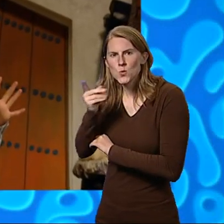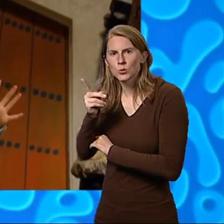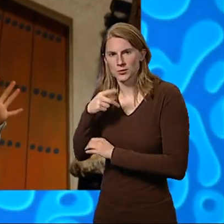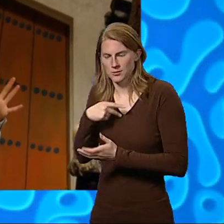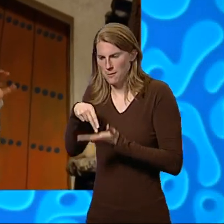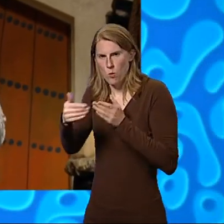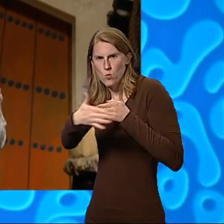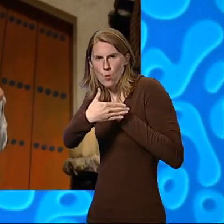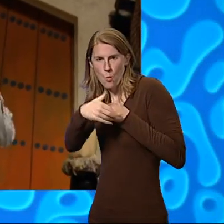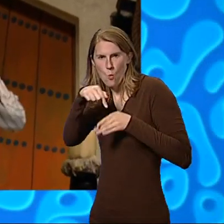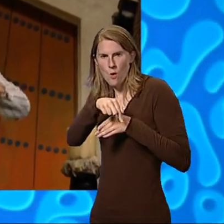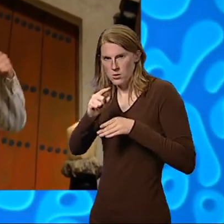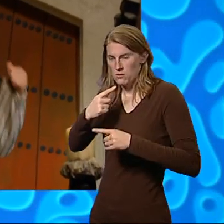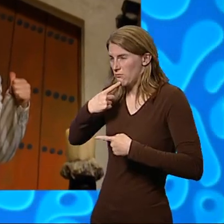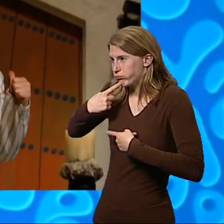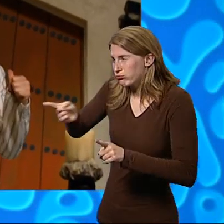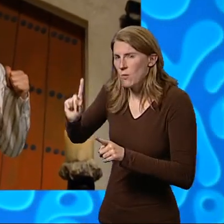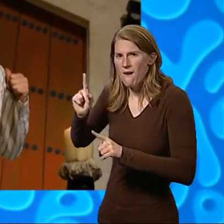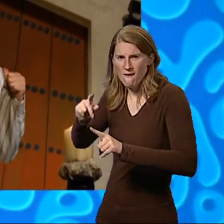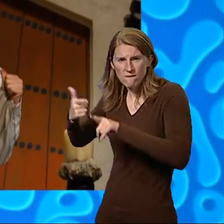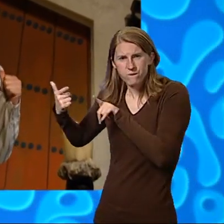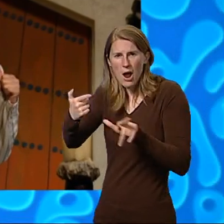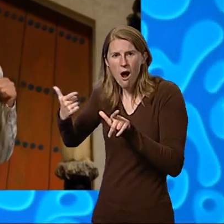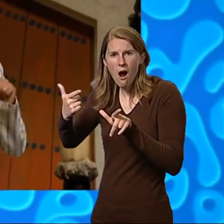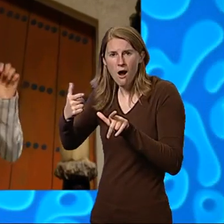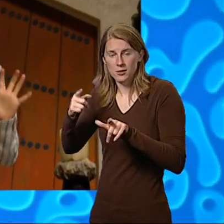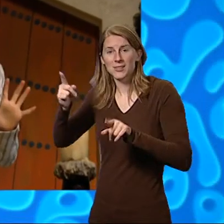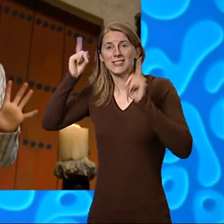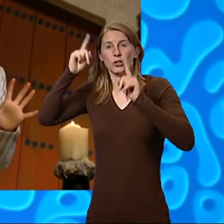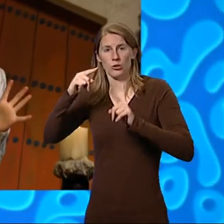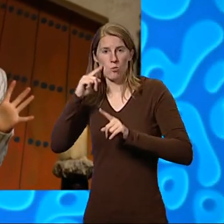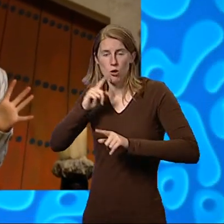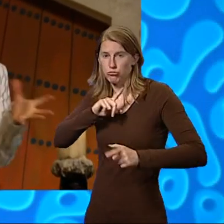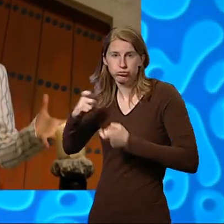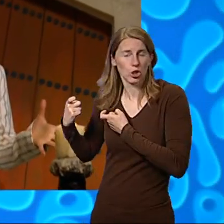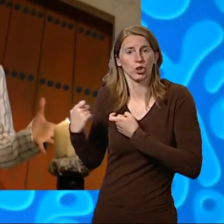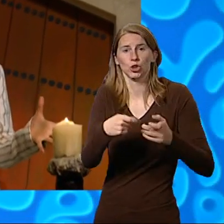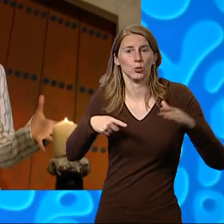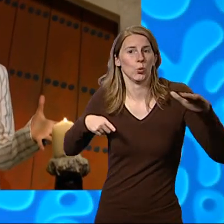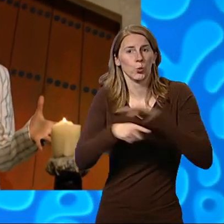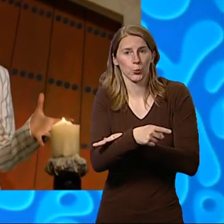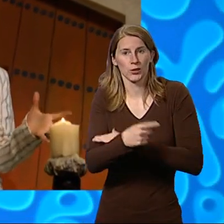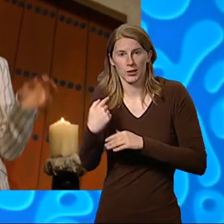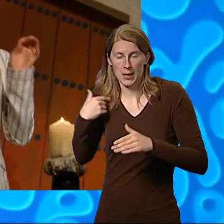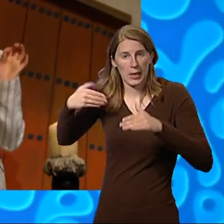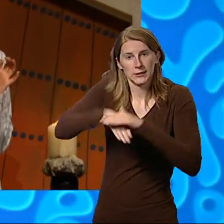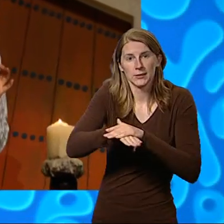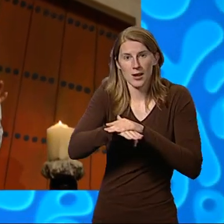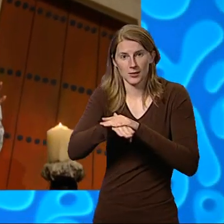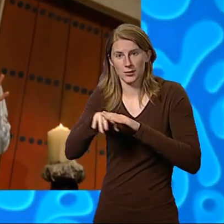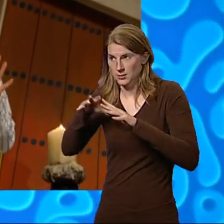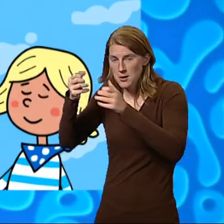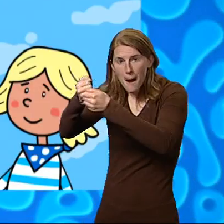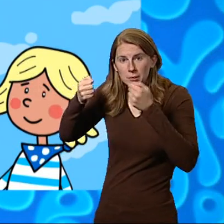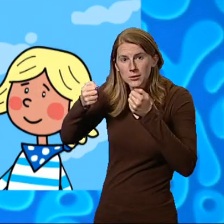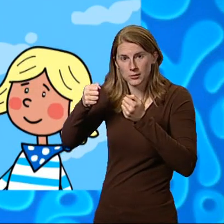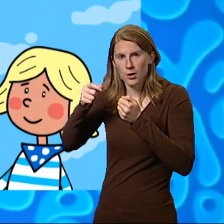fire. The teachers will rush out and I shall slip inside and raid the food cupboard. What do you think? Little Flo